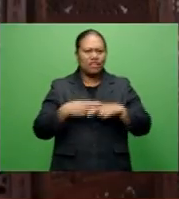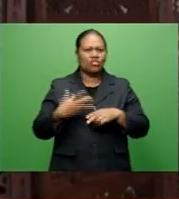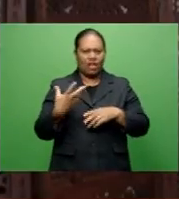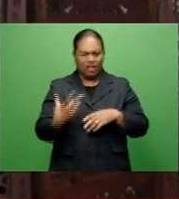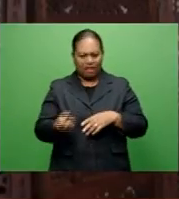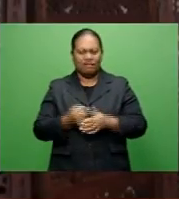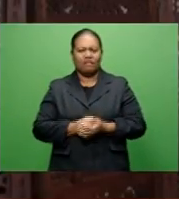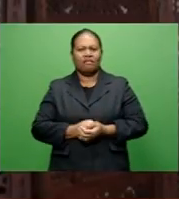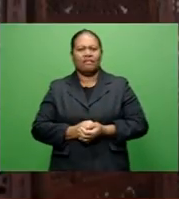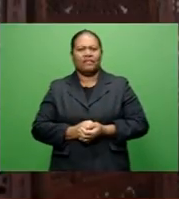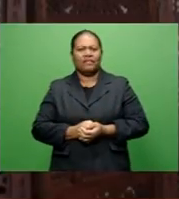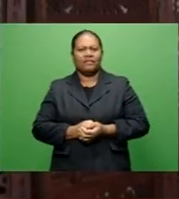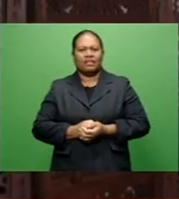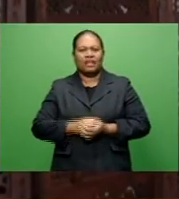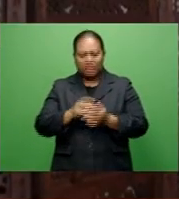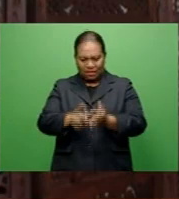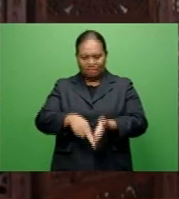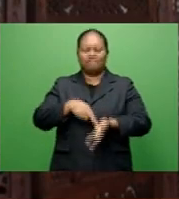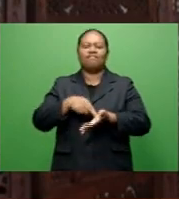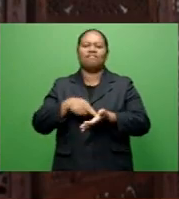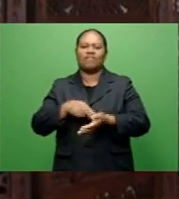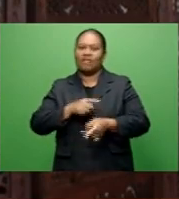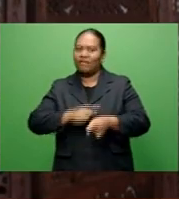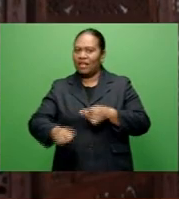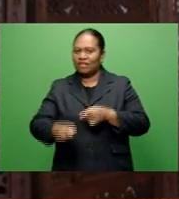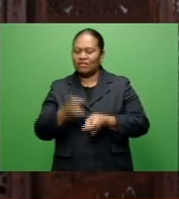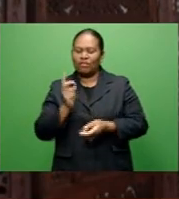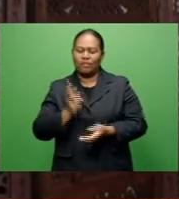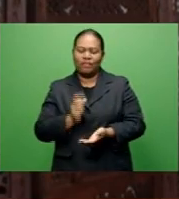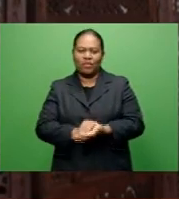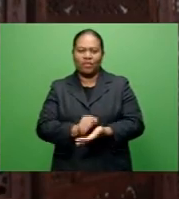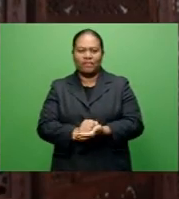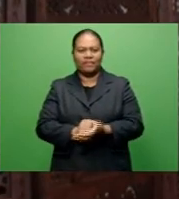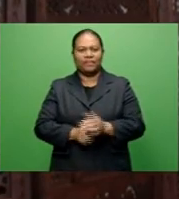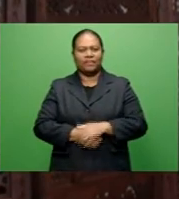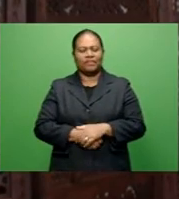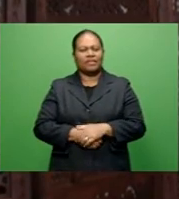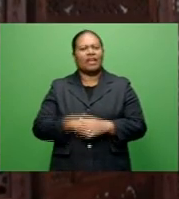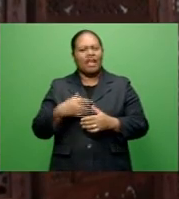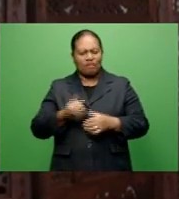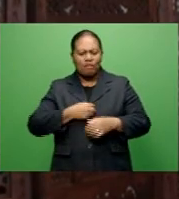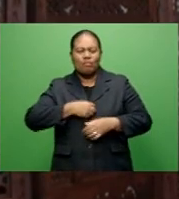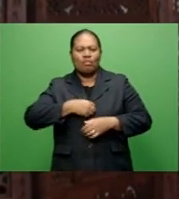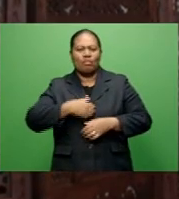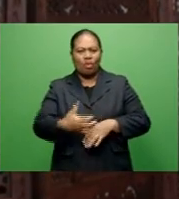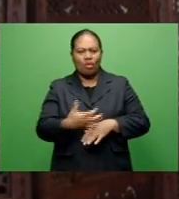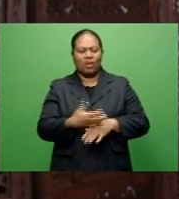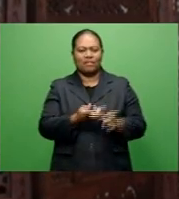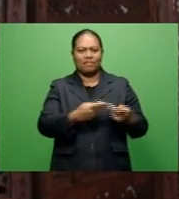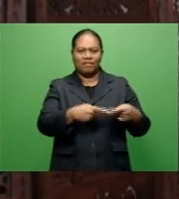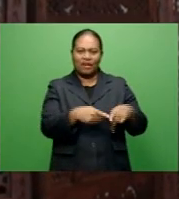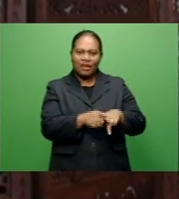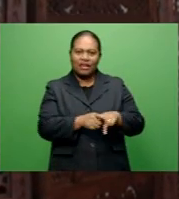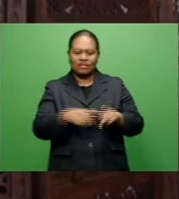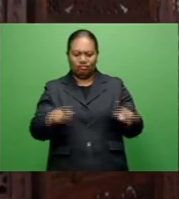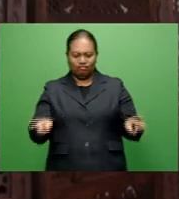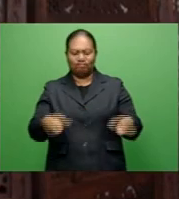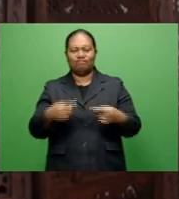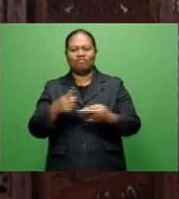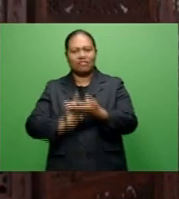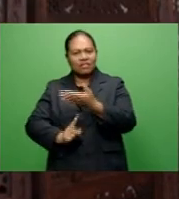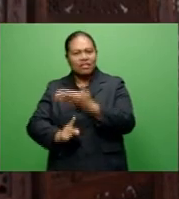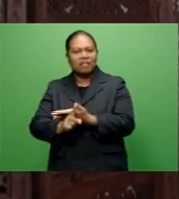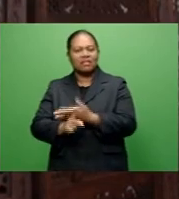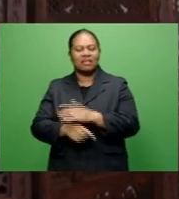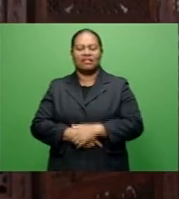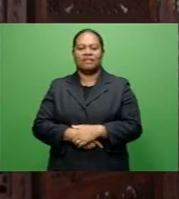in August. And essentially we have no more crowds. Competition is already underway. But